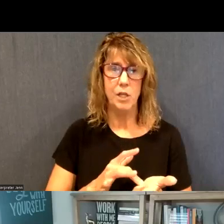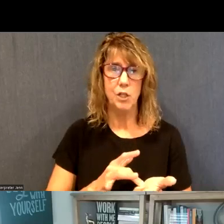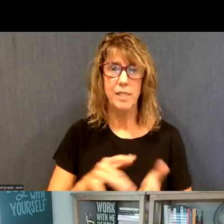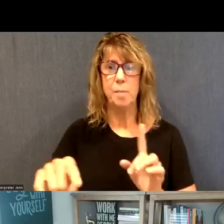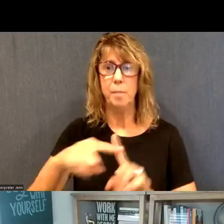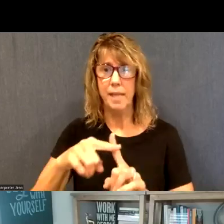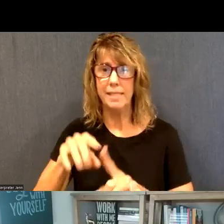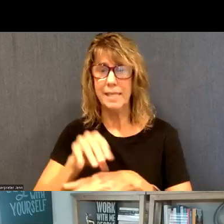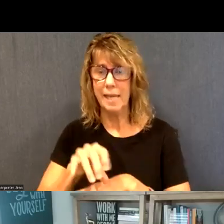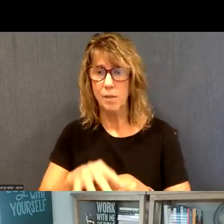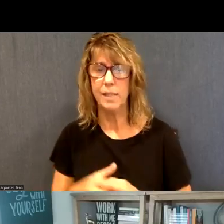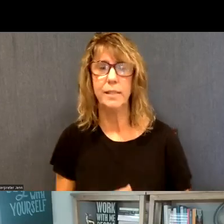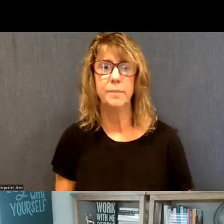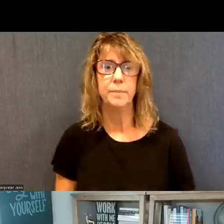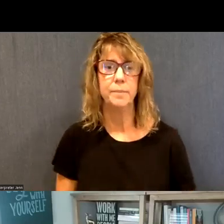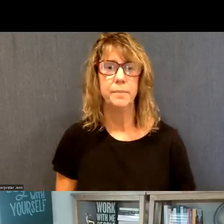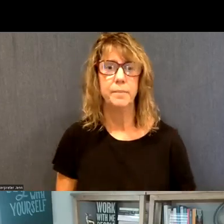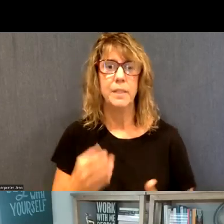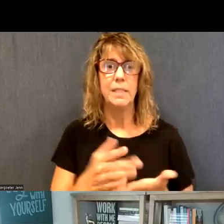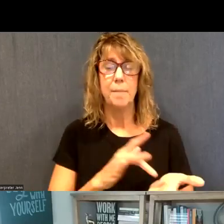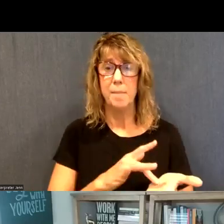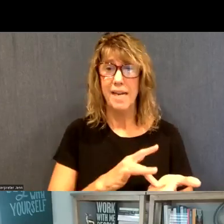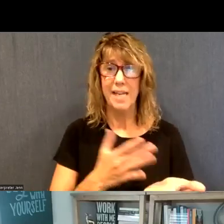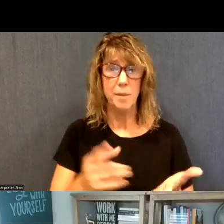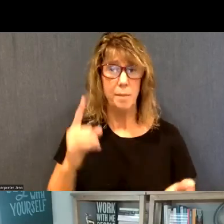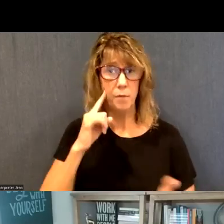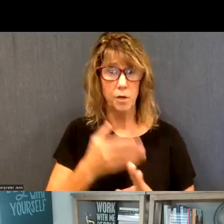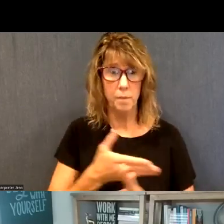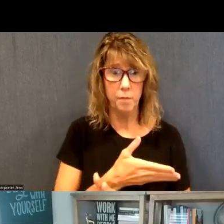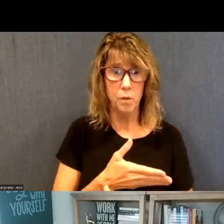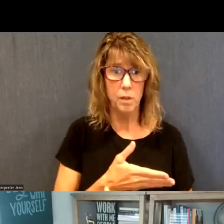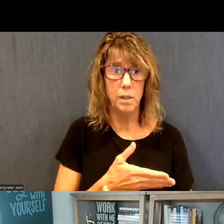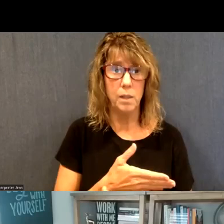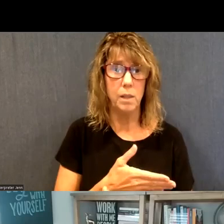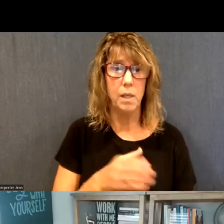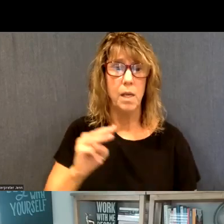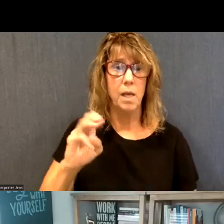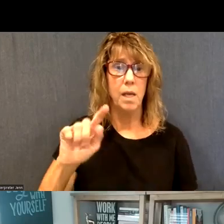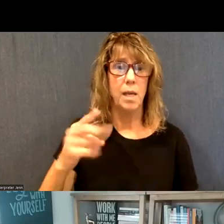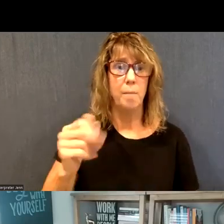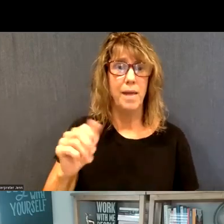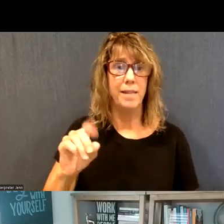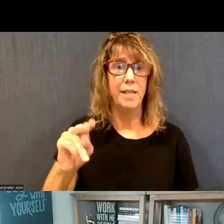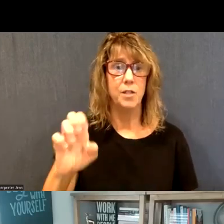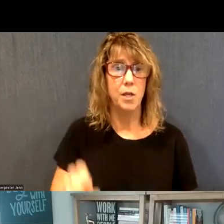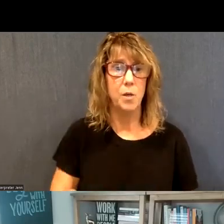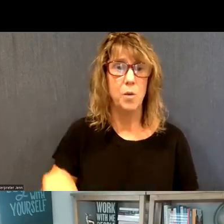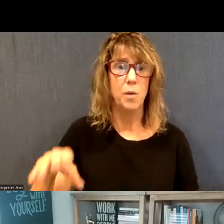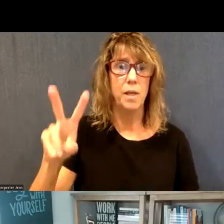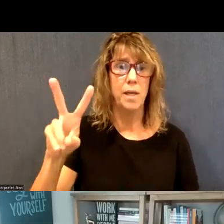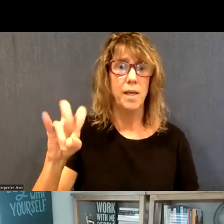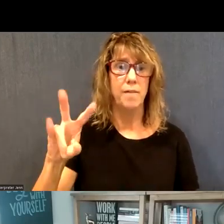Um, um, some of the medications that you've probably heard before, um, are methadone, buprenorphine, buprenorphine, nutrexone.